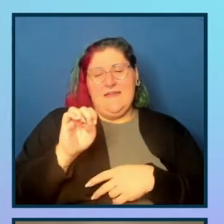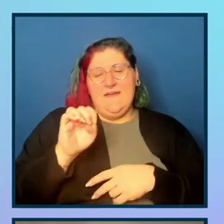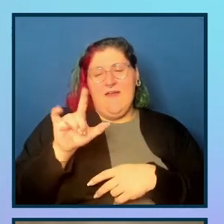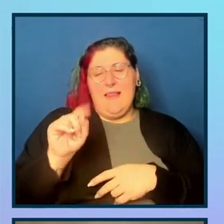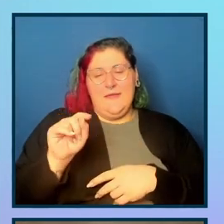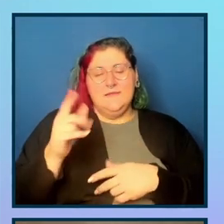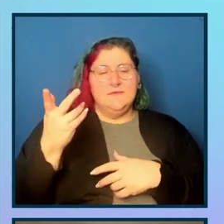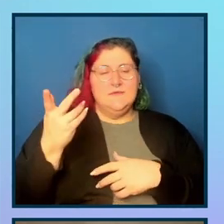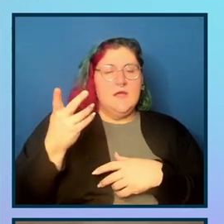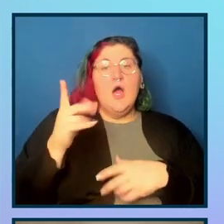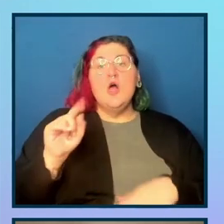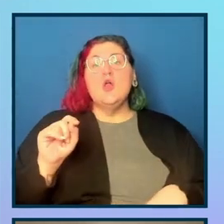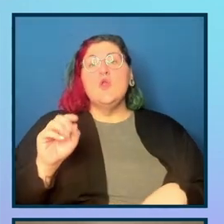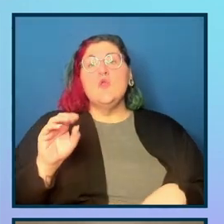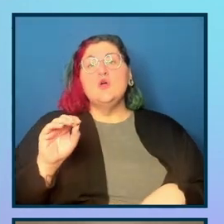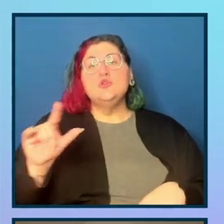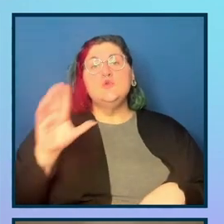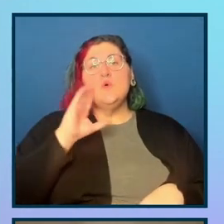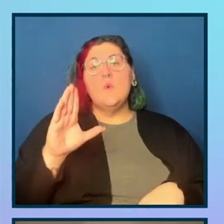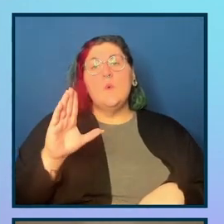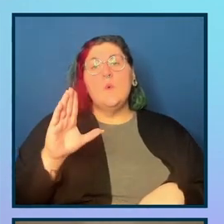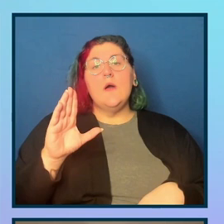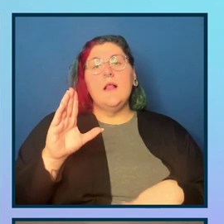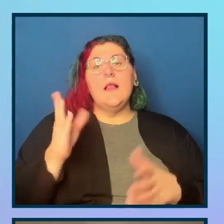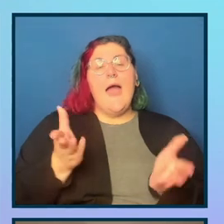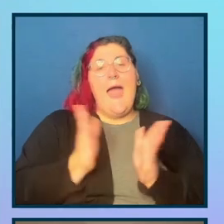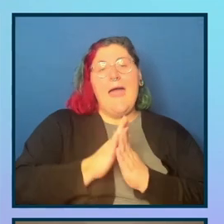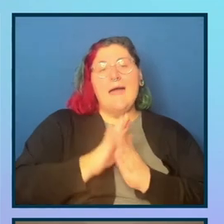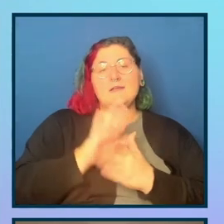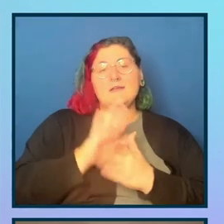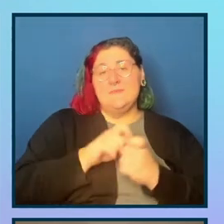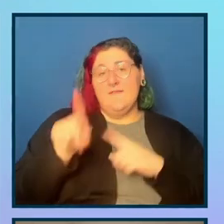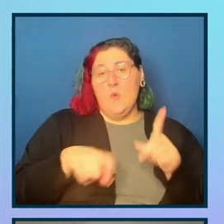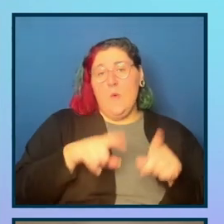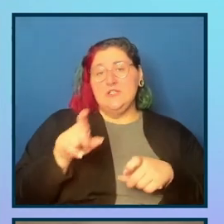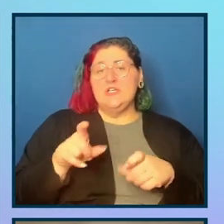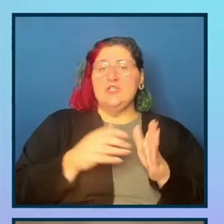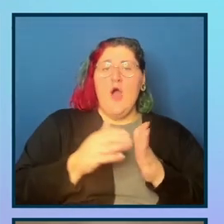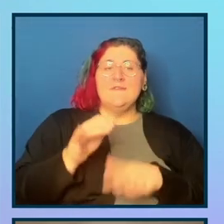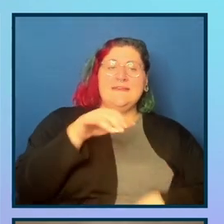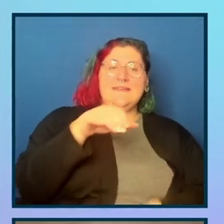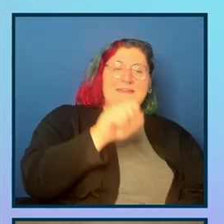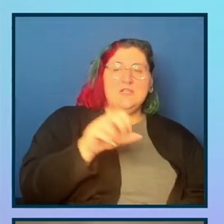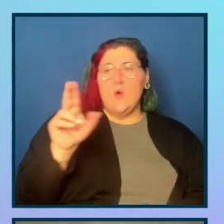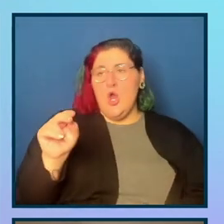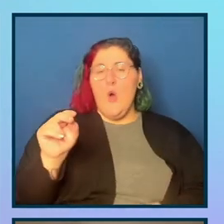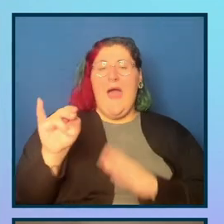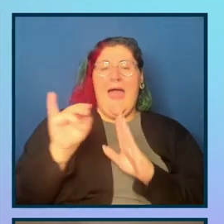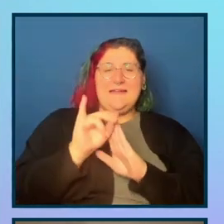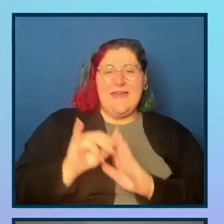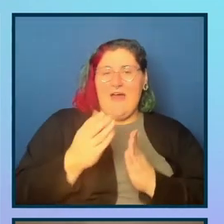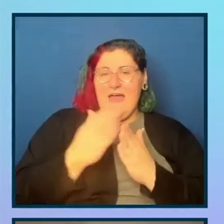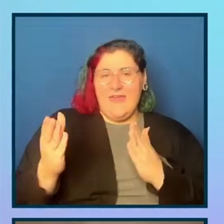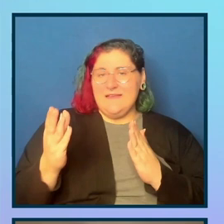tools will do is ask you really simple questions, often yes or no, uh, maybe identify some missing elements. Um, and, and